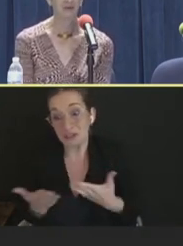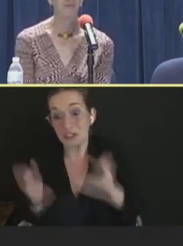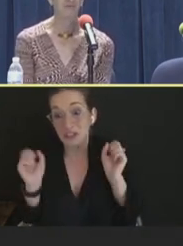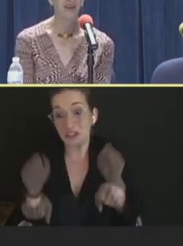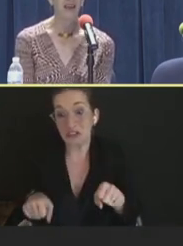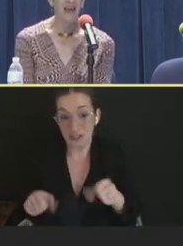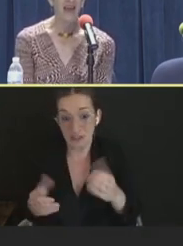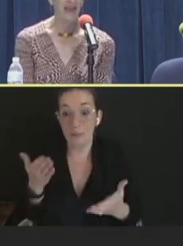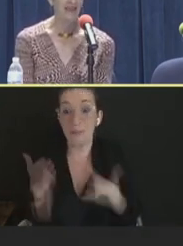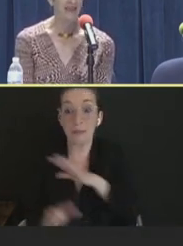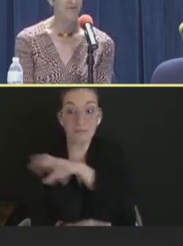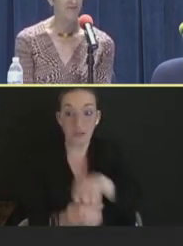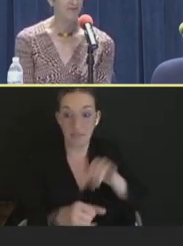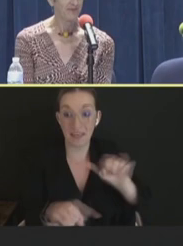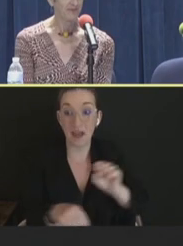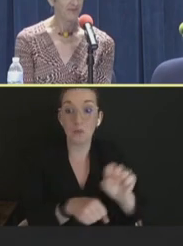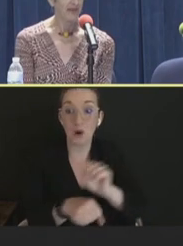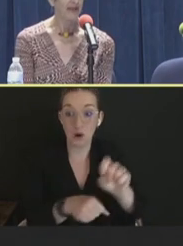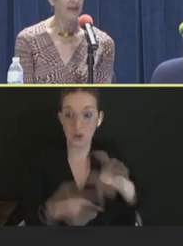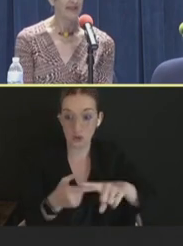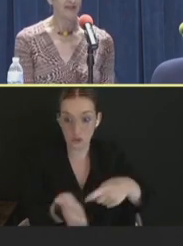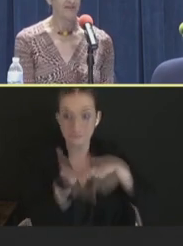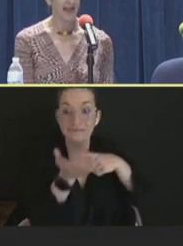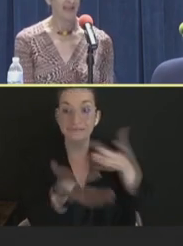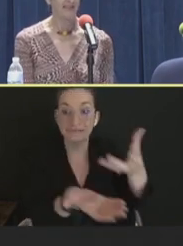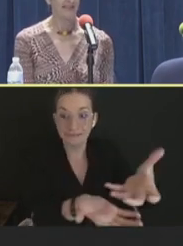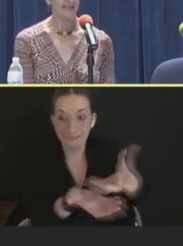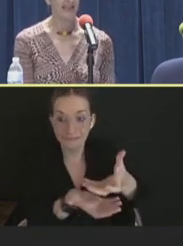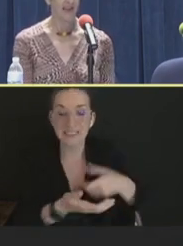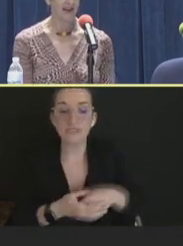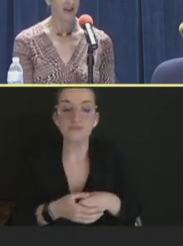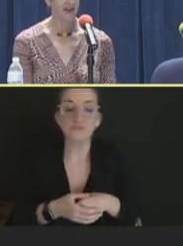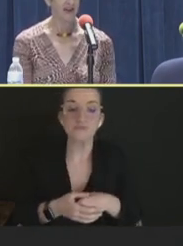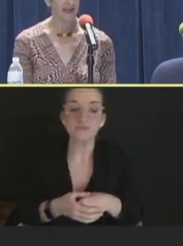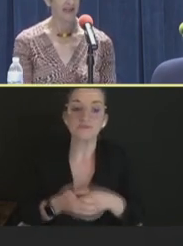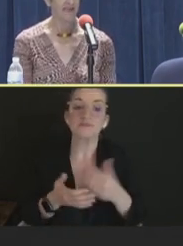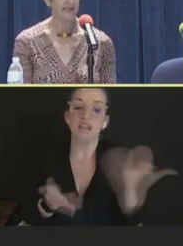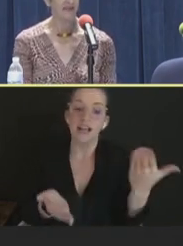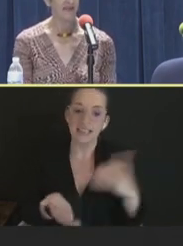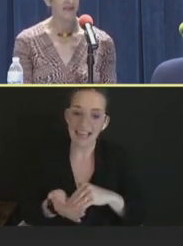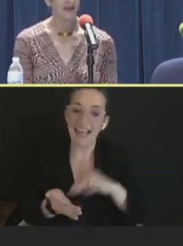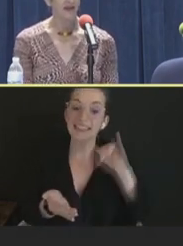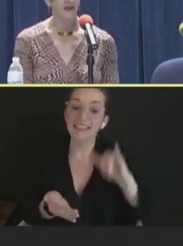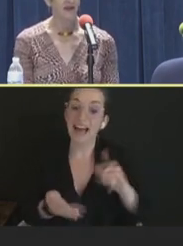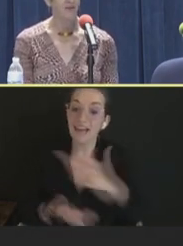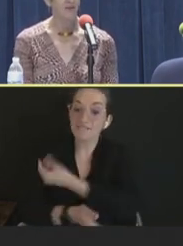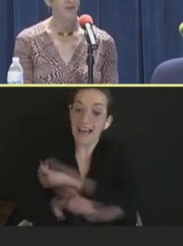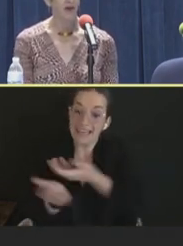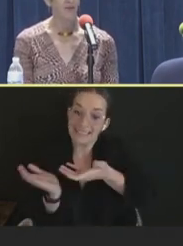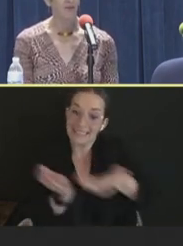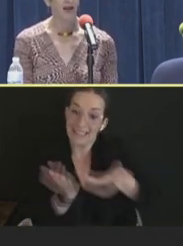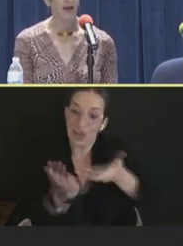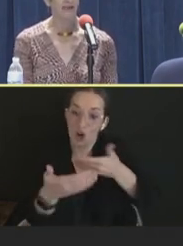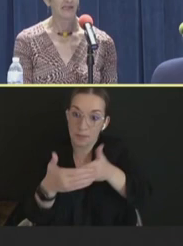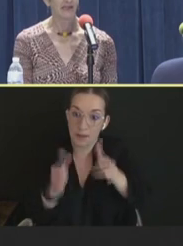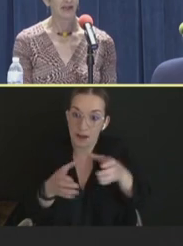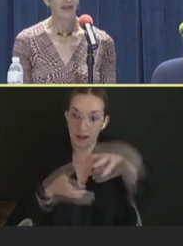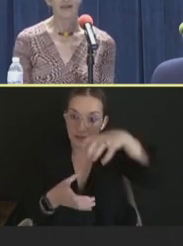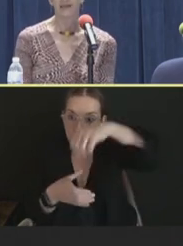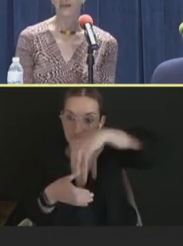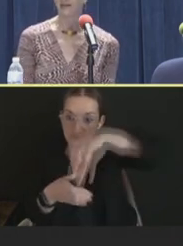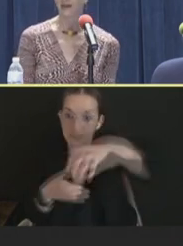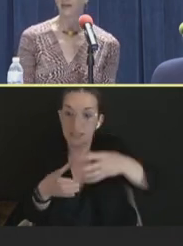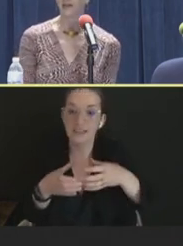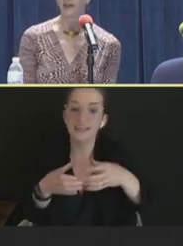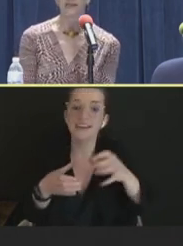do. And then, again, the vaccine carrier carrier is a product, I